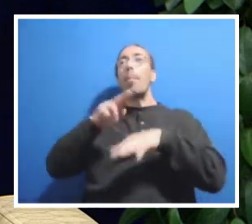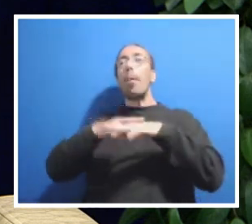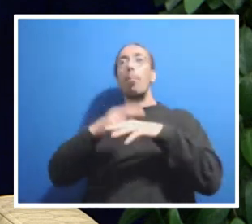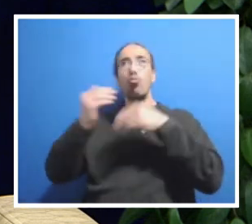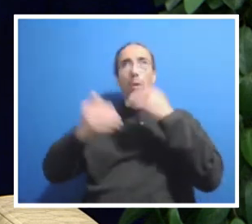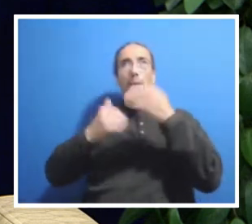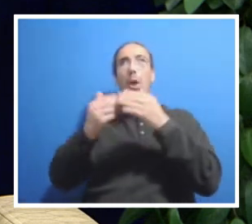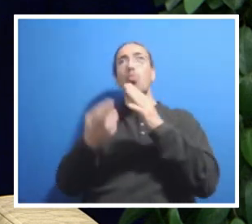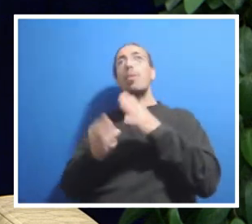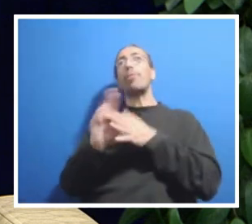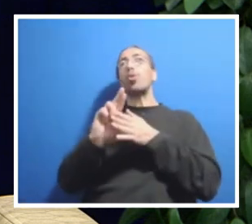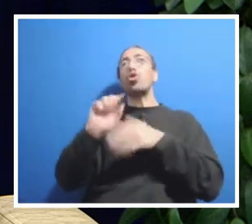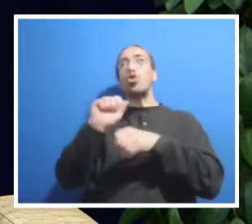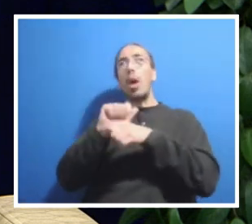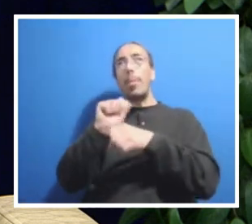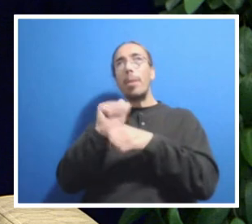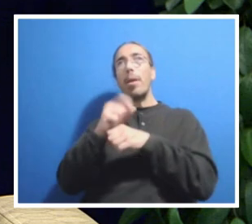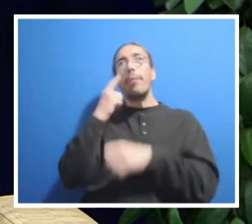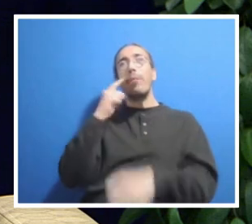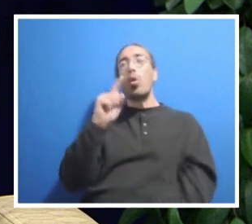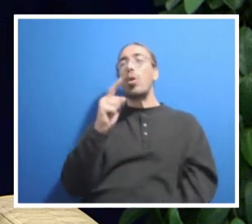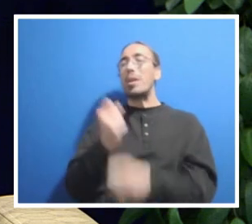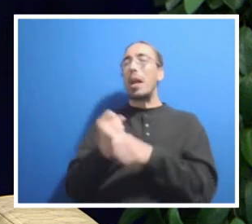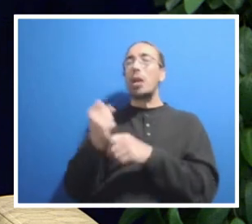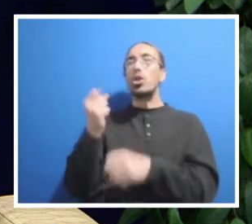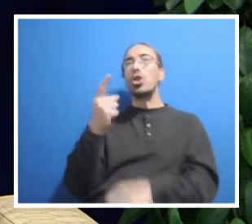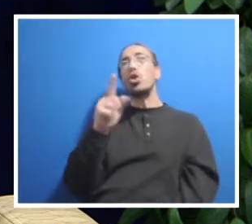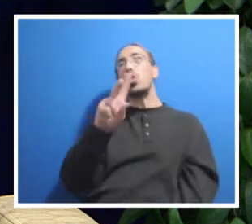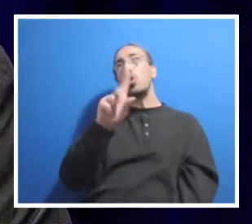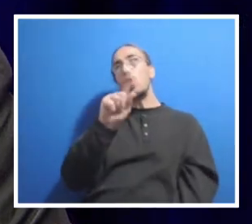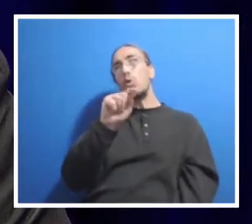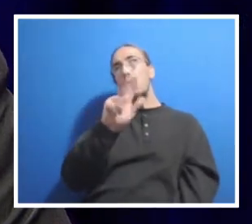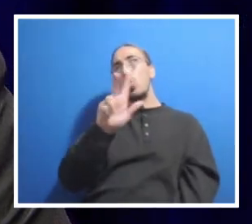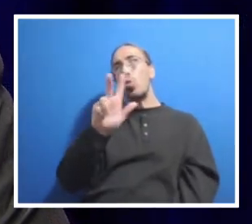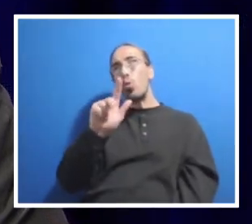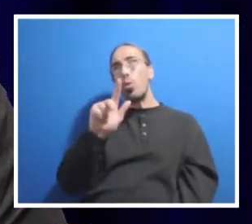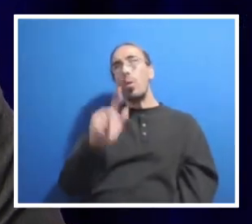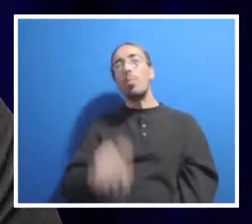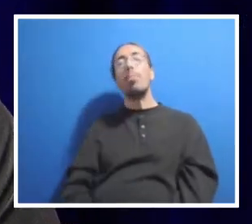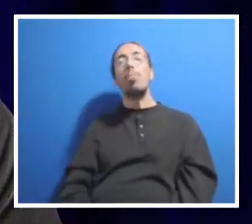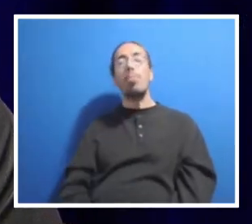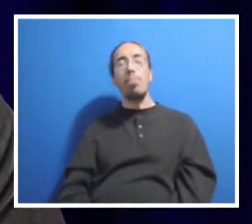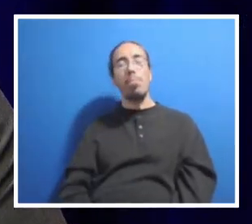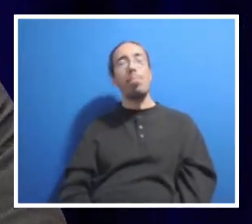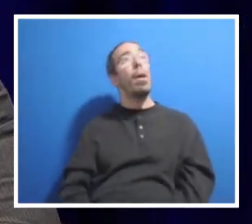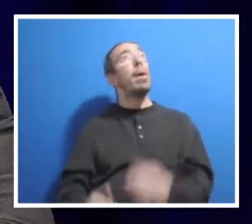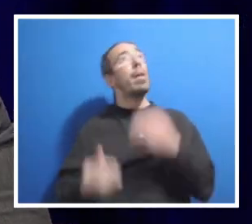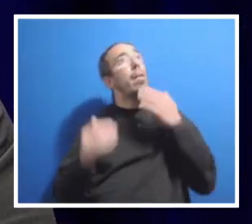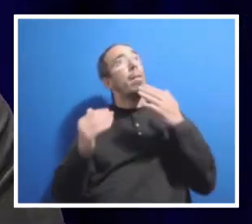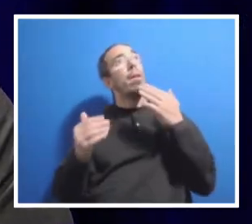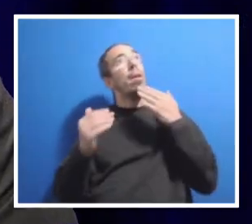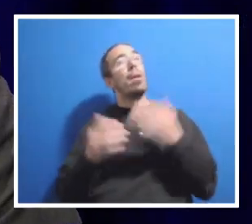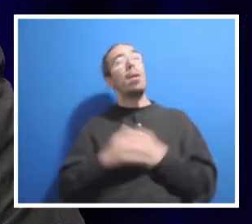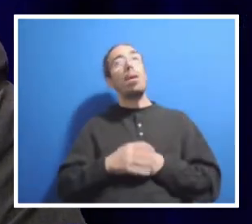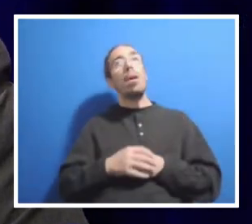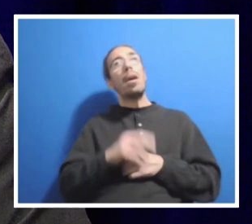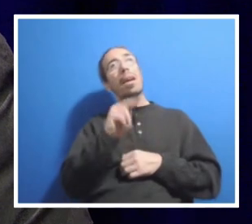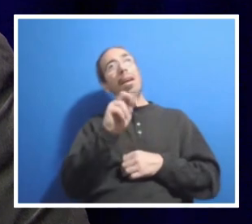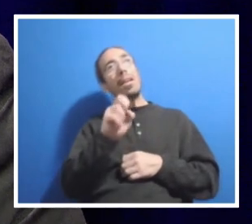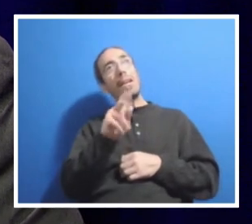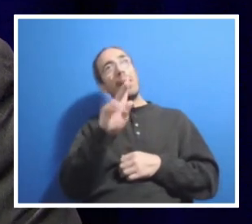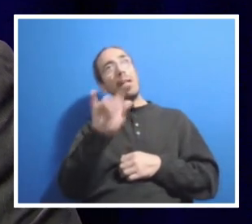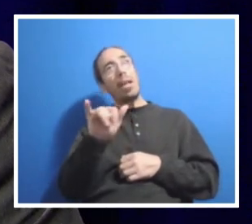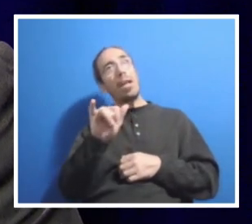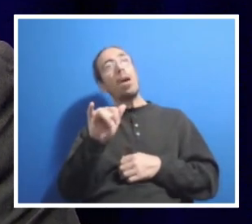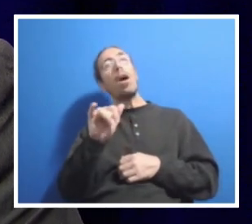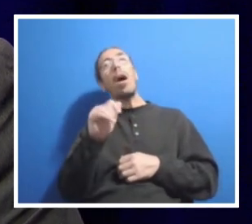jobs in 2023 once we get through the entire project. Thank you very much. Neely, I have a question for you, and we've received a